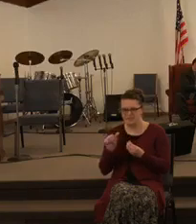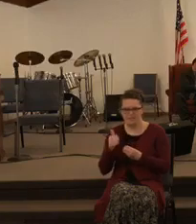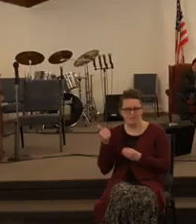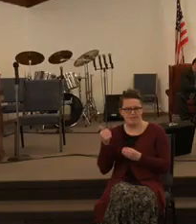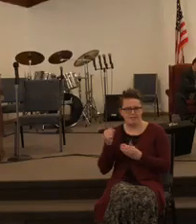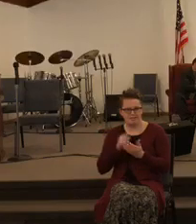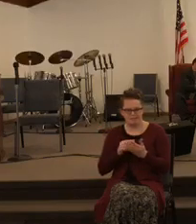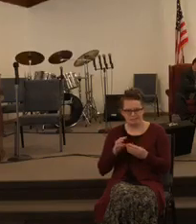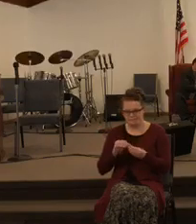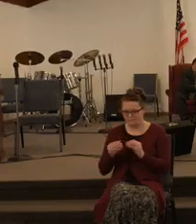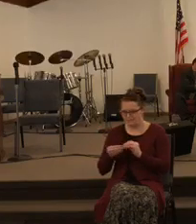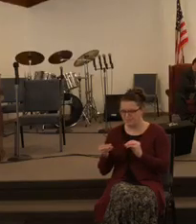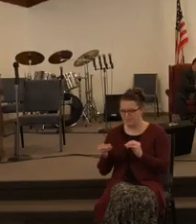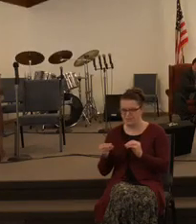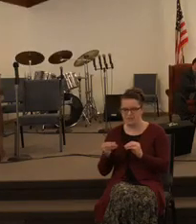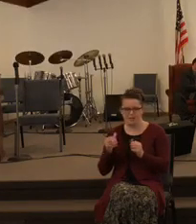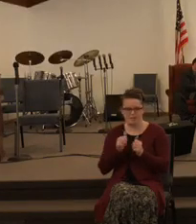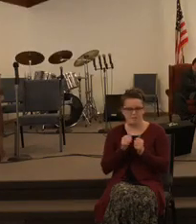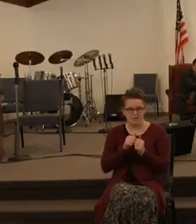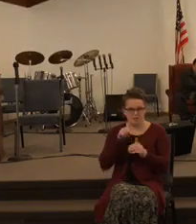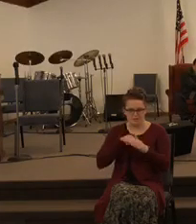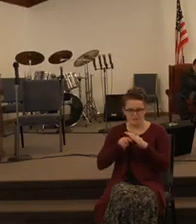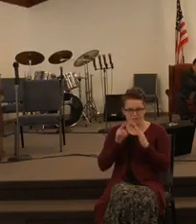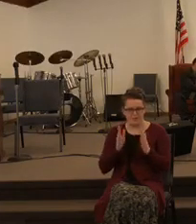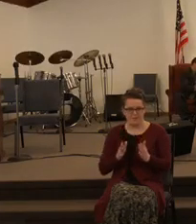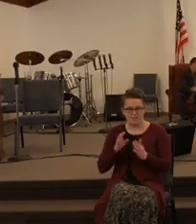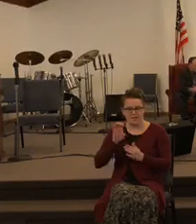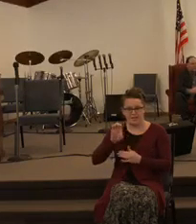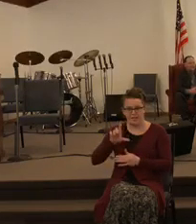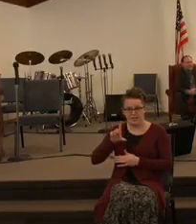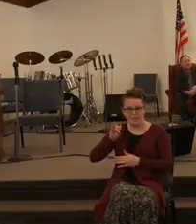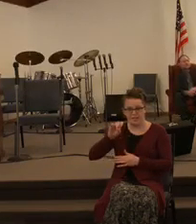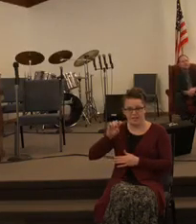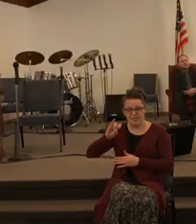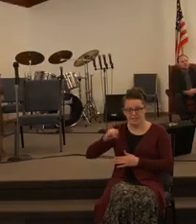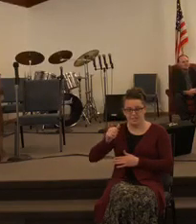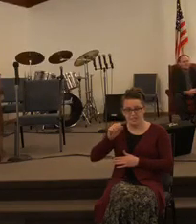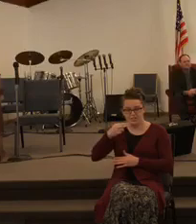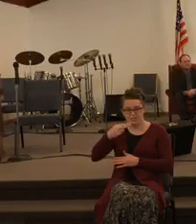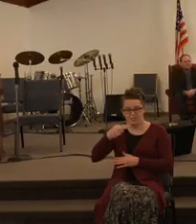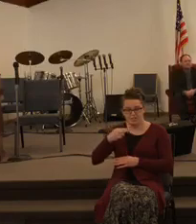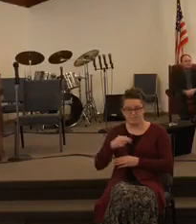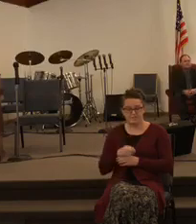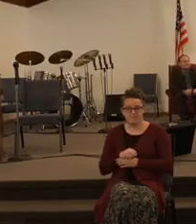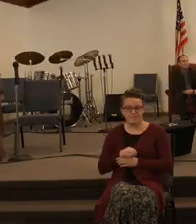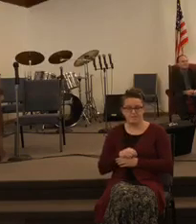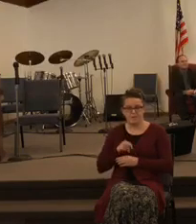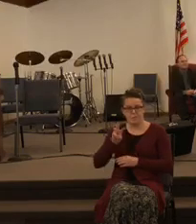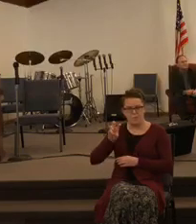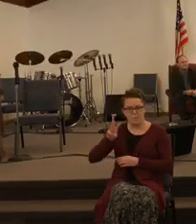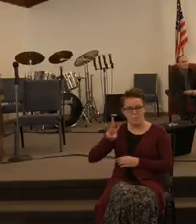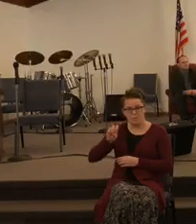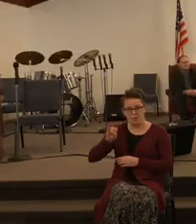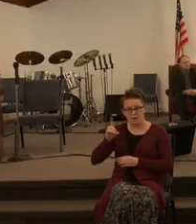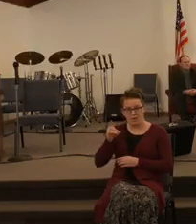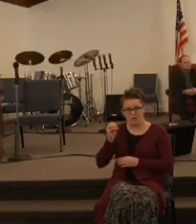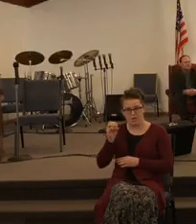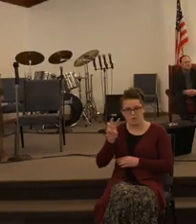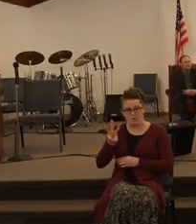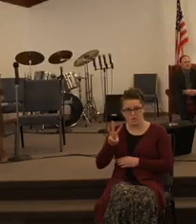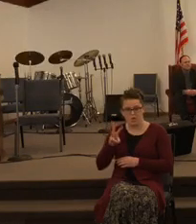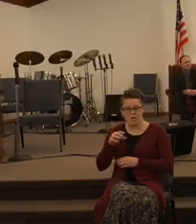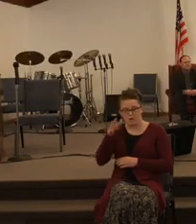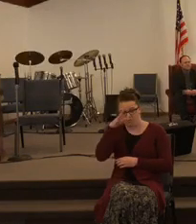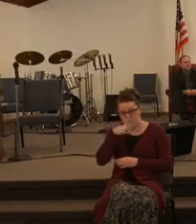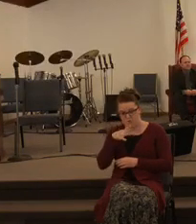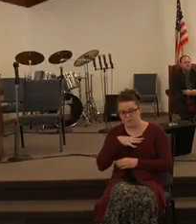with the prophet Elisha and it was a widow woman and this this widow woman was